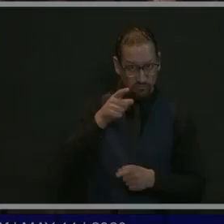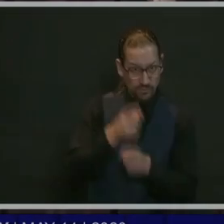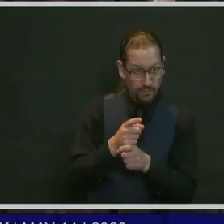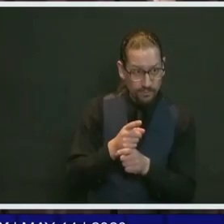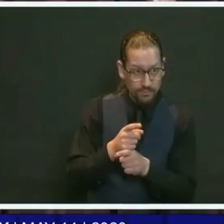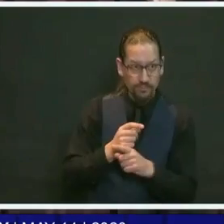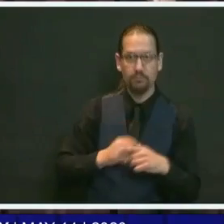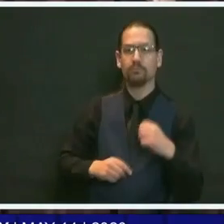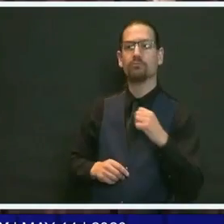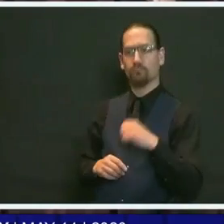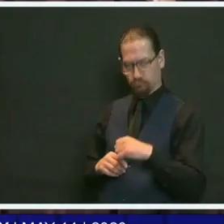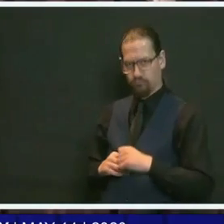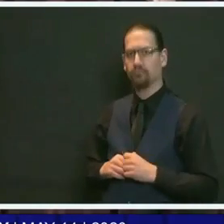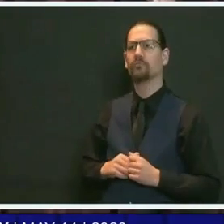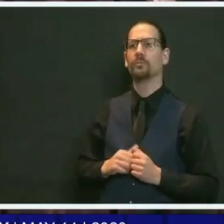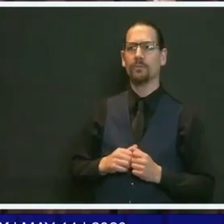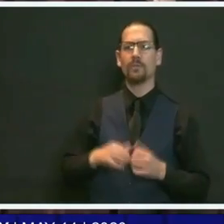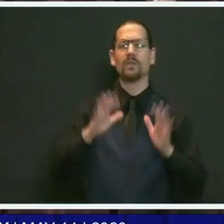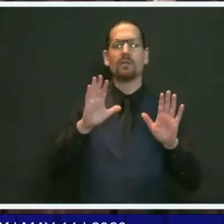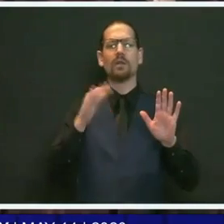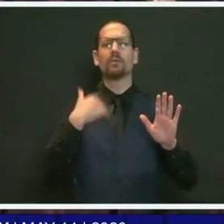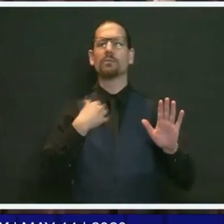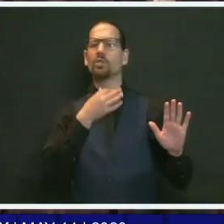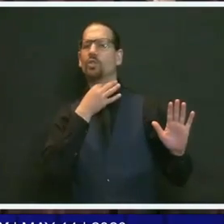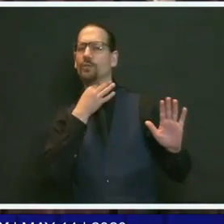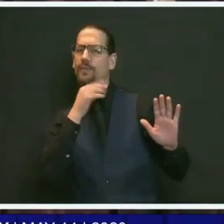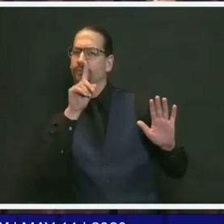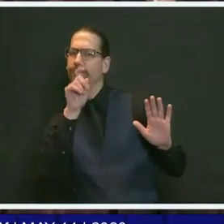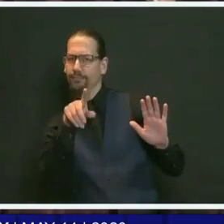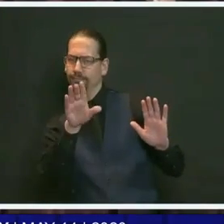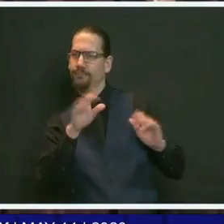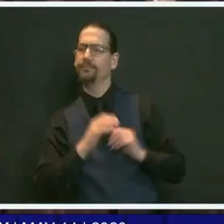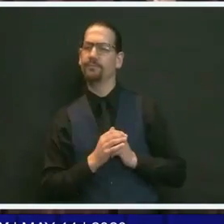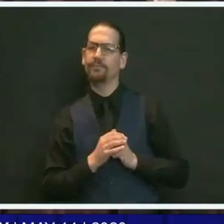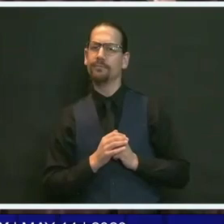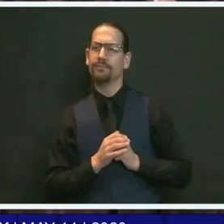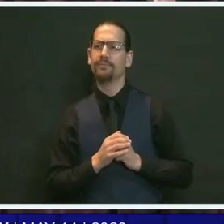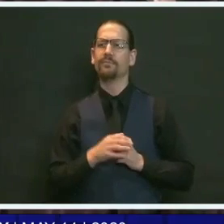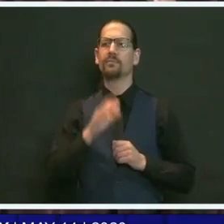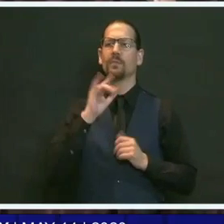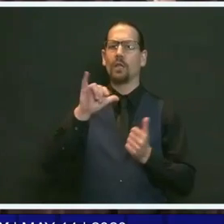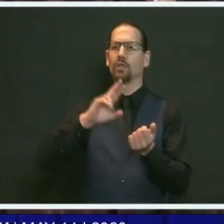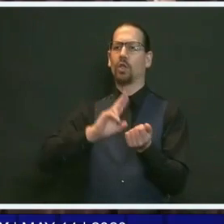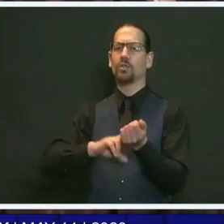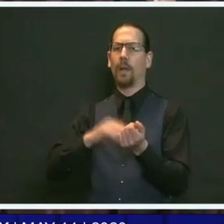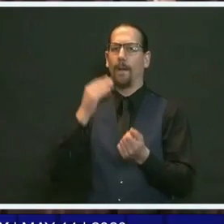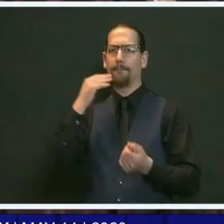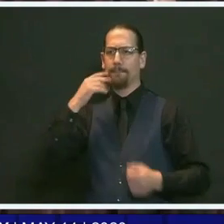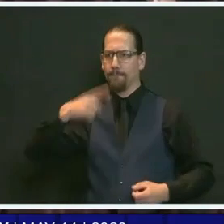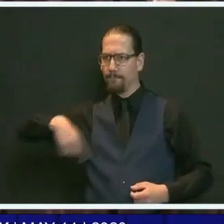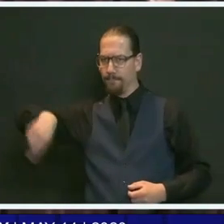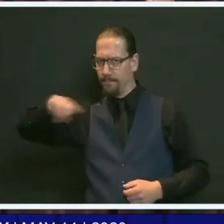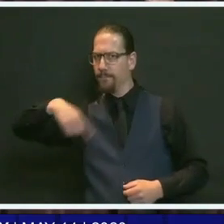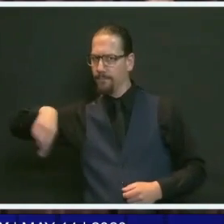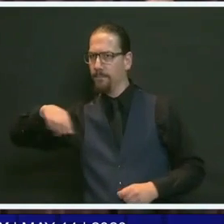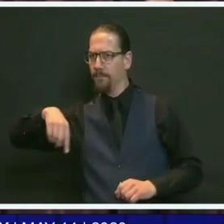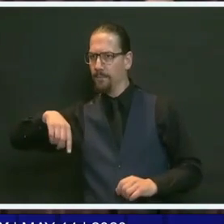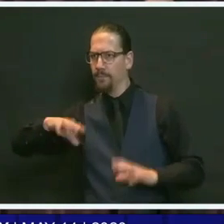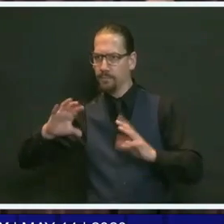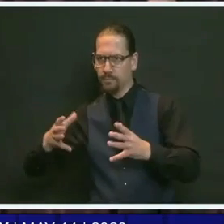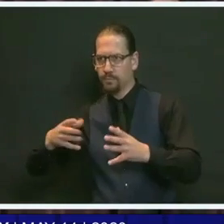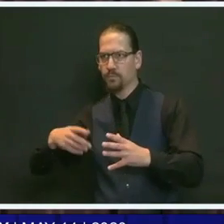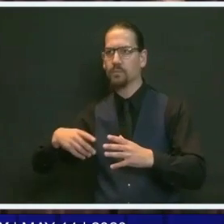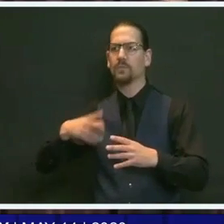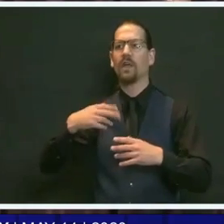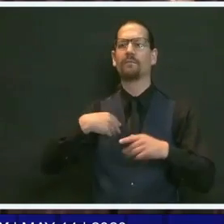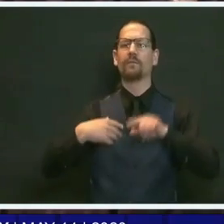And I'm curious about the congregate care facilities that are essentially the two prisons around the ACI and the